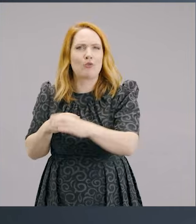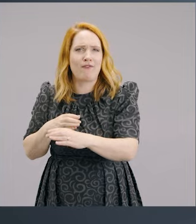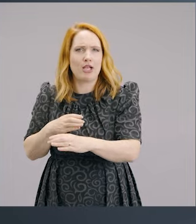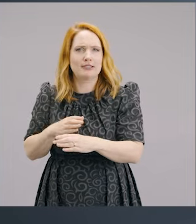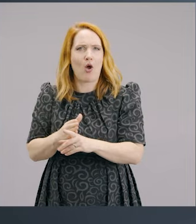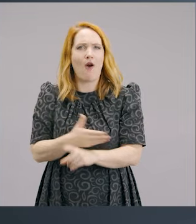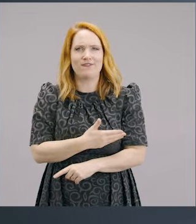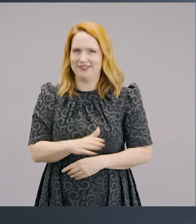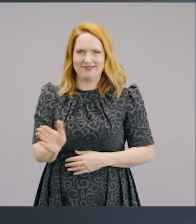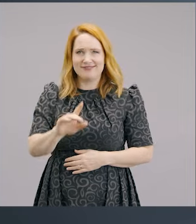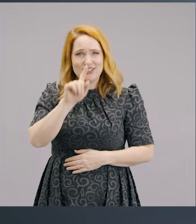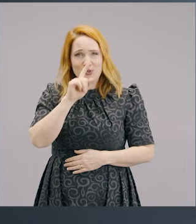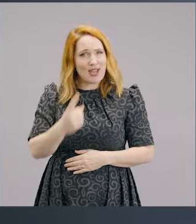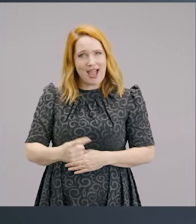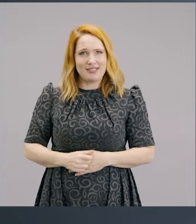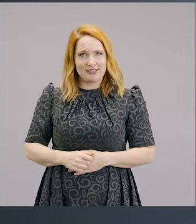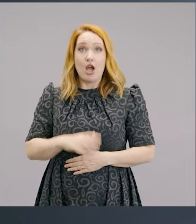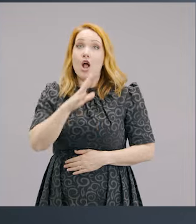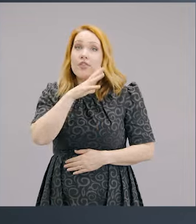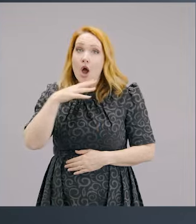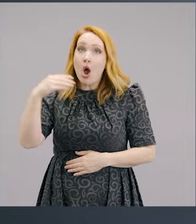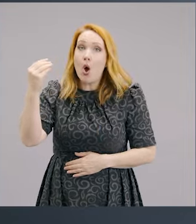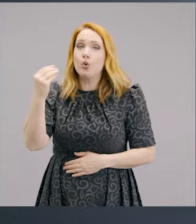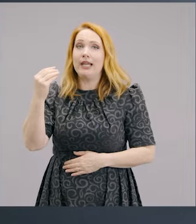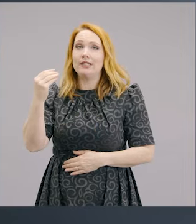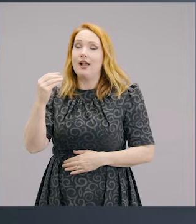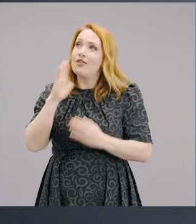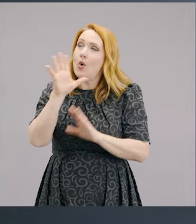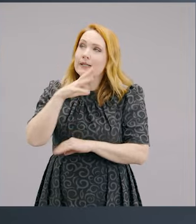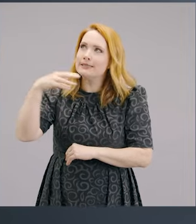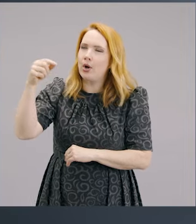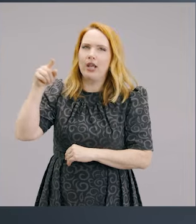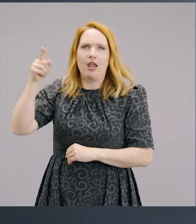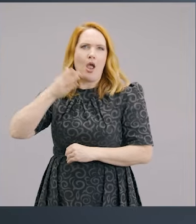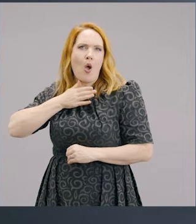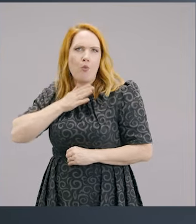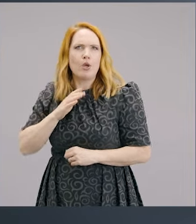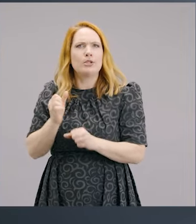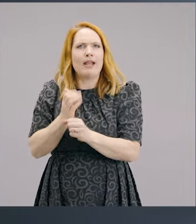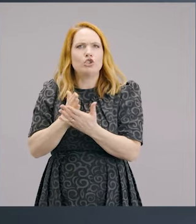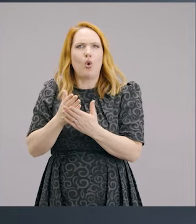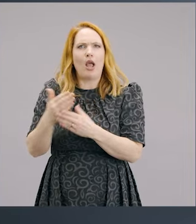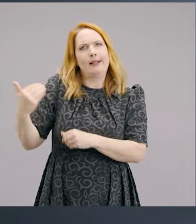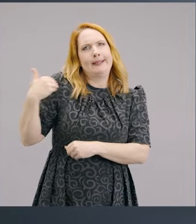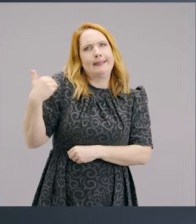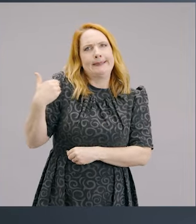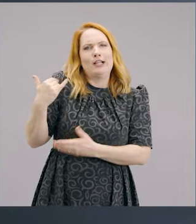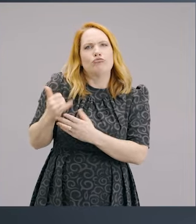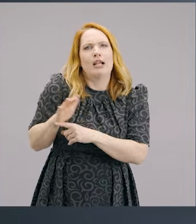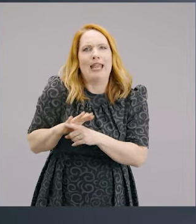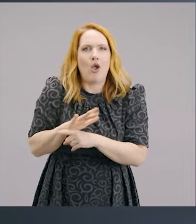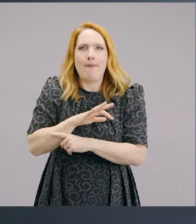And the Holy Spirit, His job is to convict us, not to condemn us. And I'll tell you the difference between convicting and condemning.